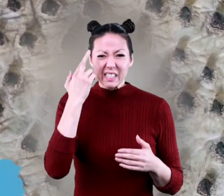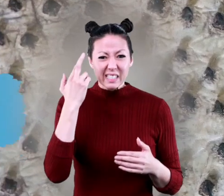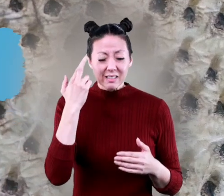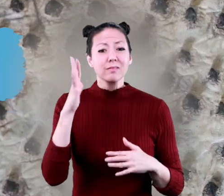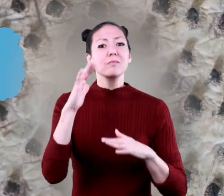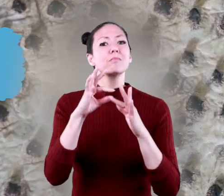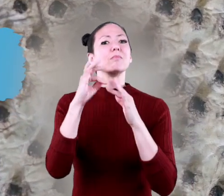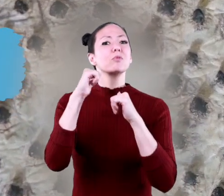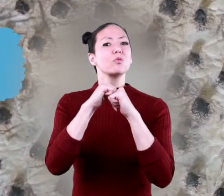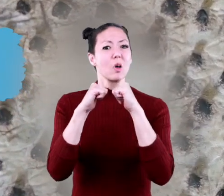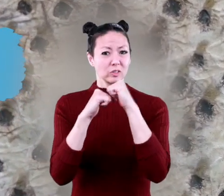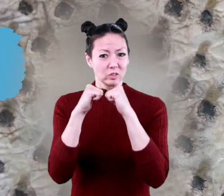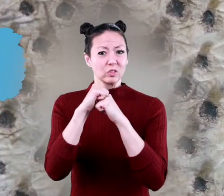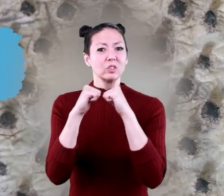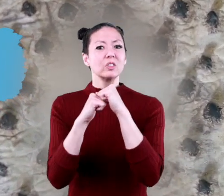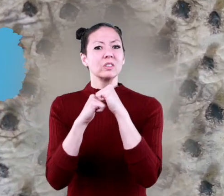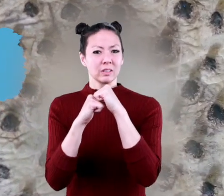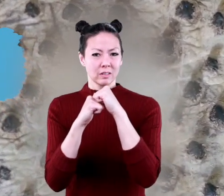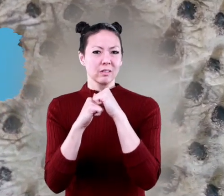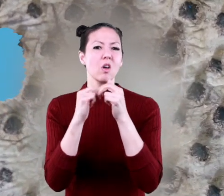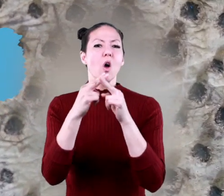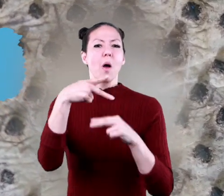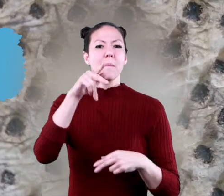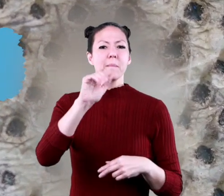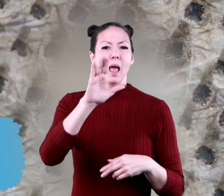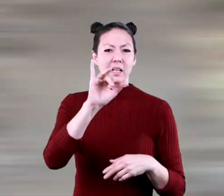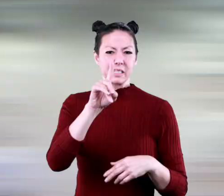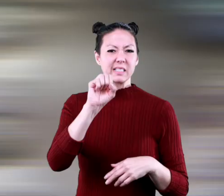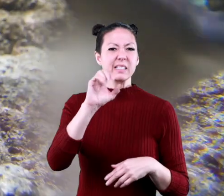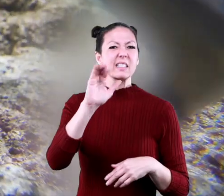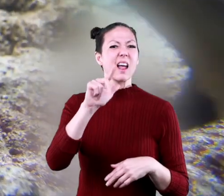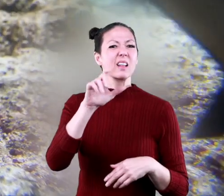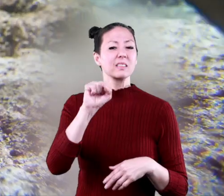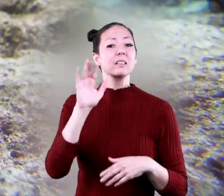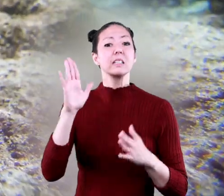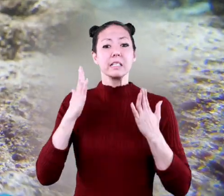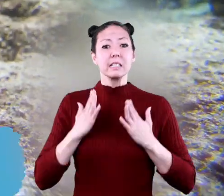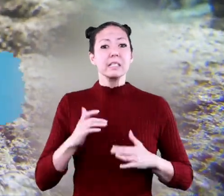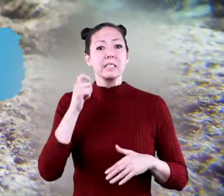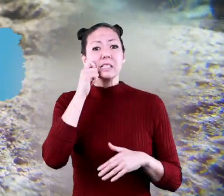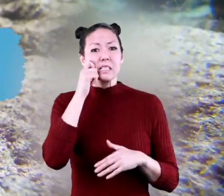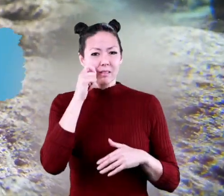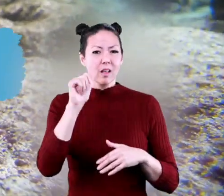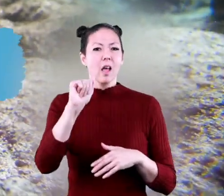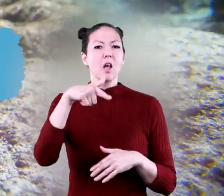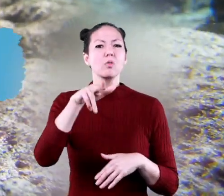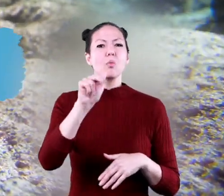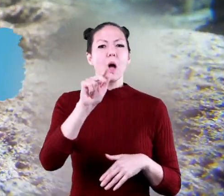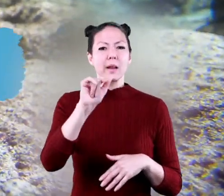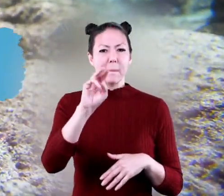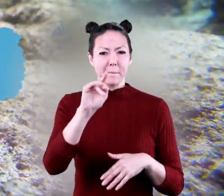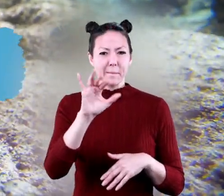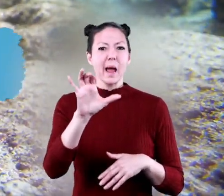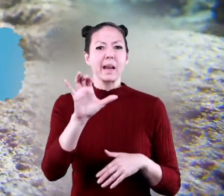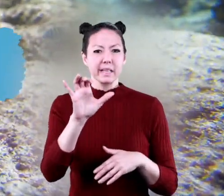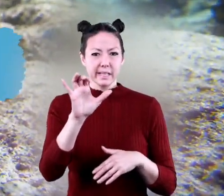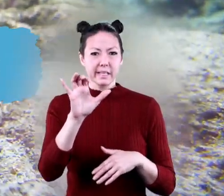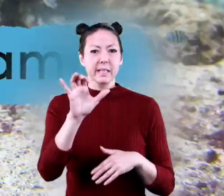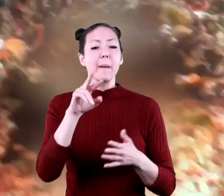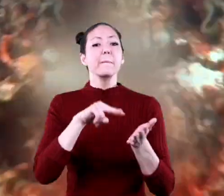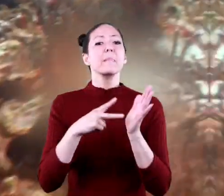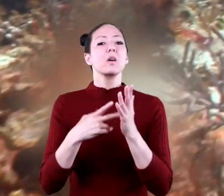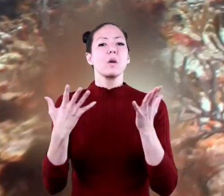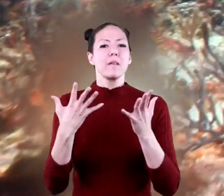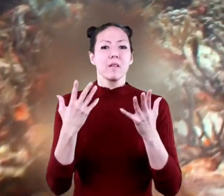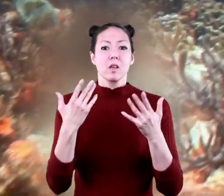tiny, sharp structures called placoid scales. These scales make sharks aqua-dynamic, which